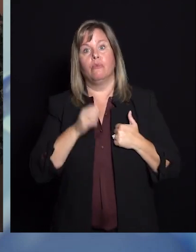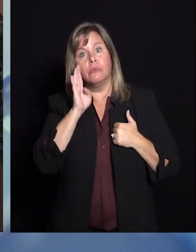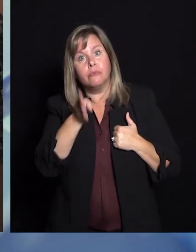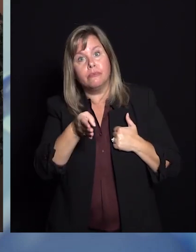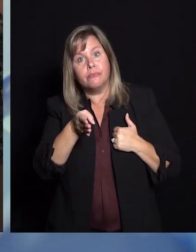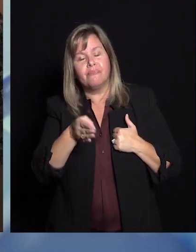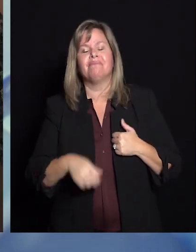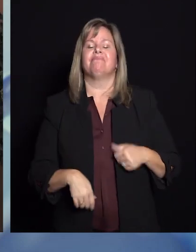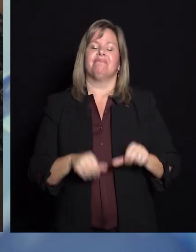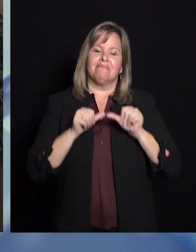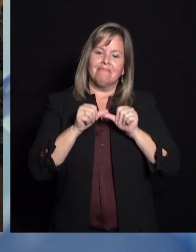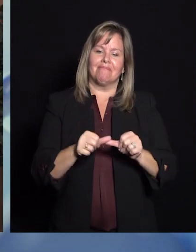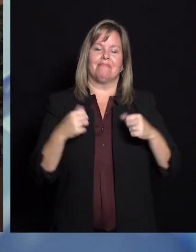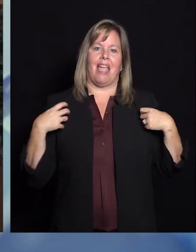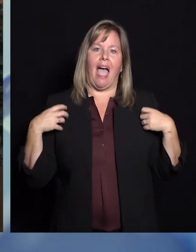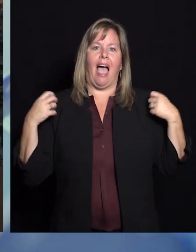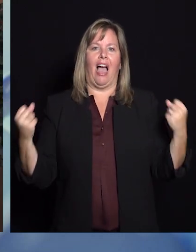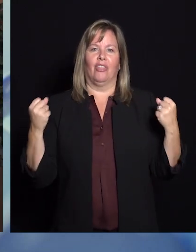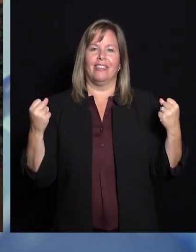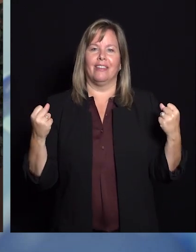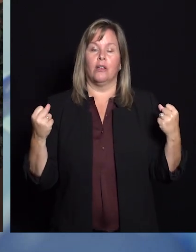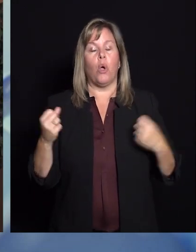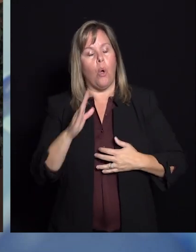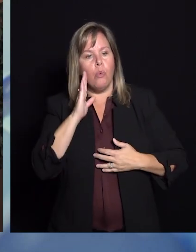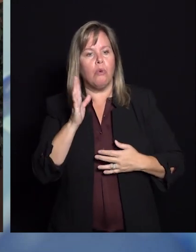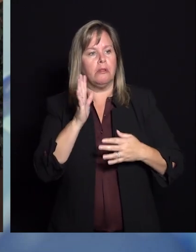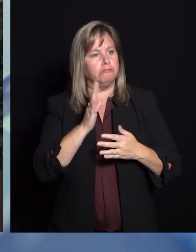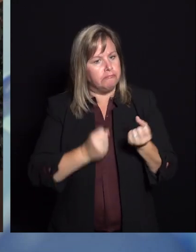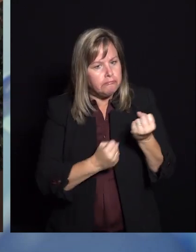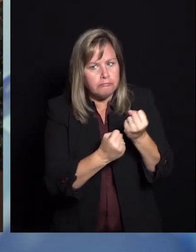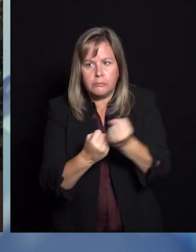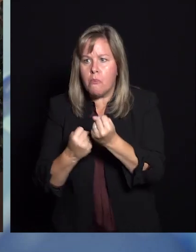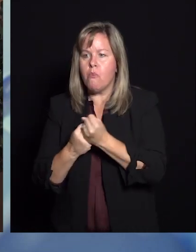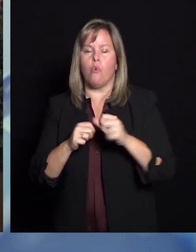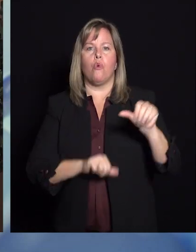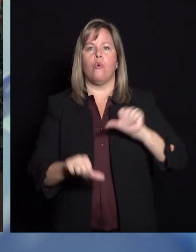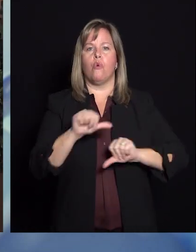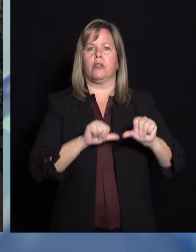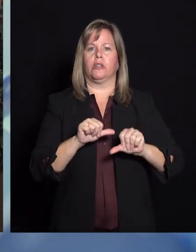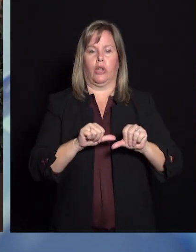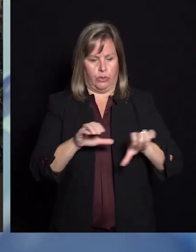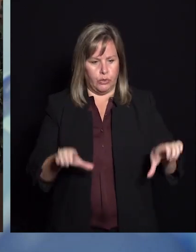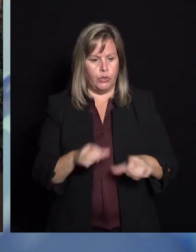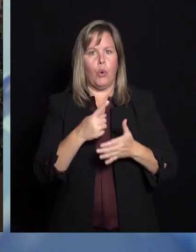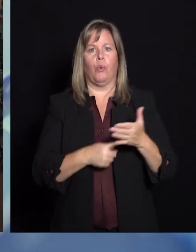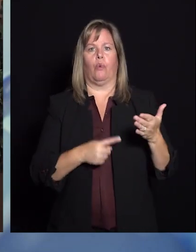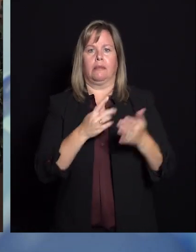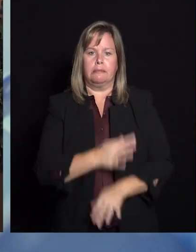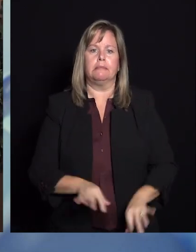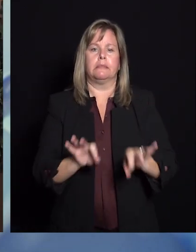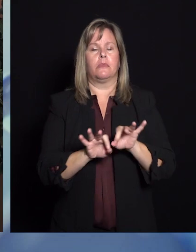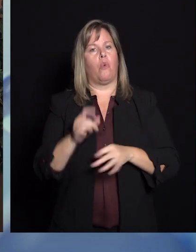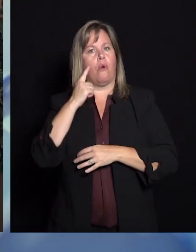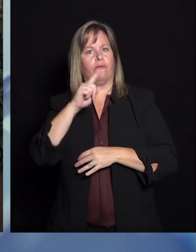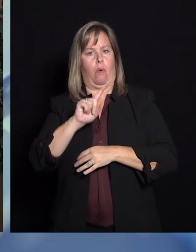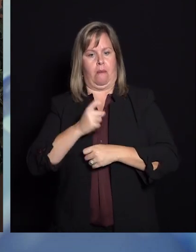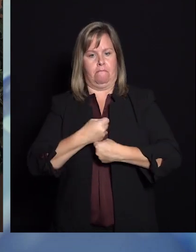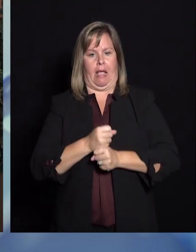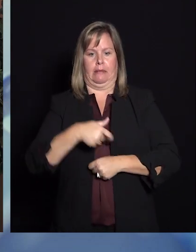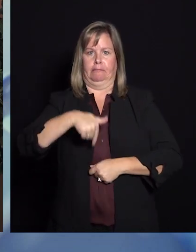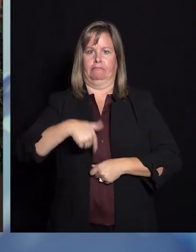support one another, and we do what's in our power to make Kent County the healthiest place for all of us. So thank you for watching today.